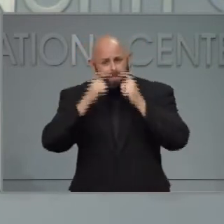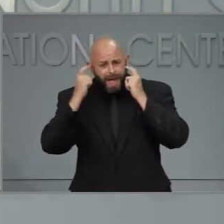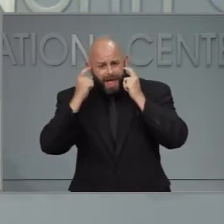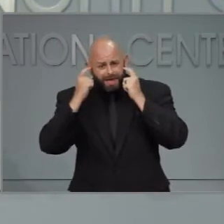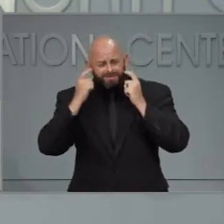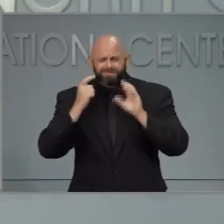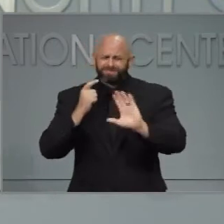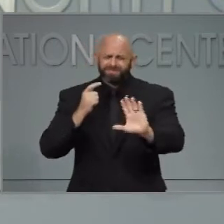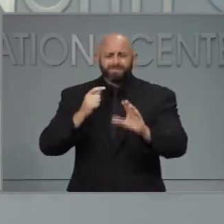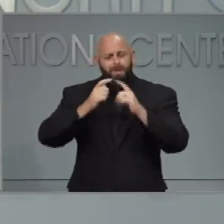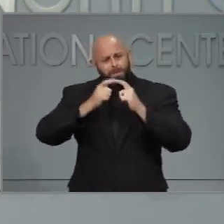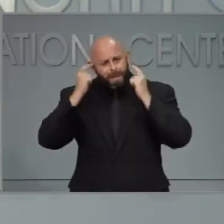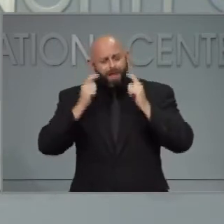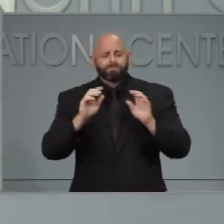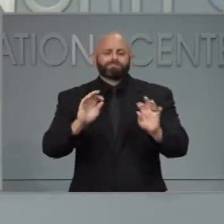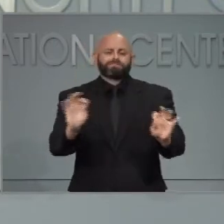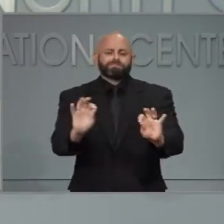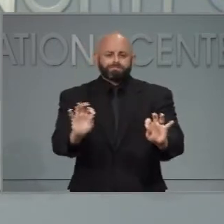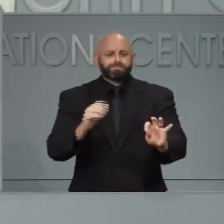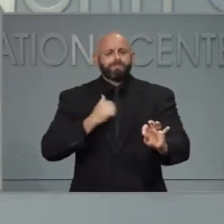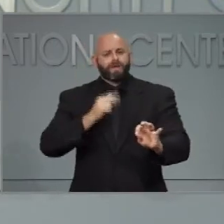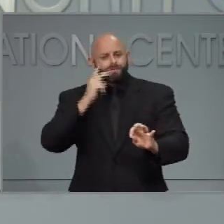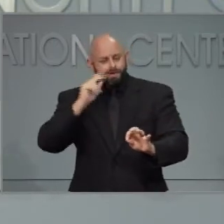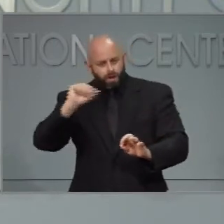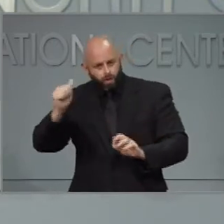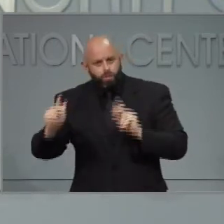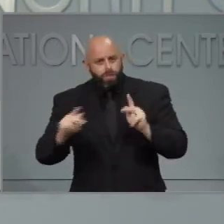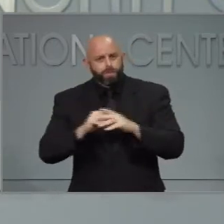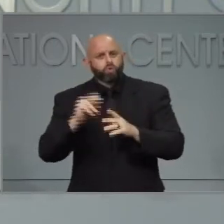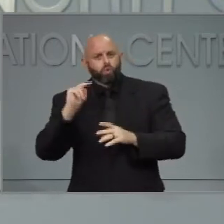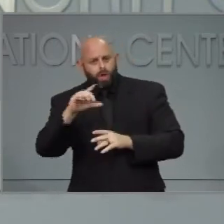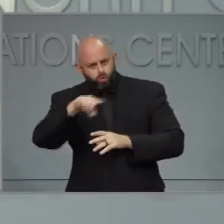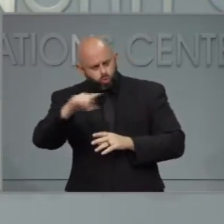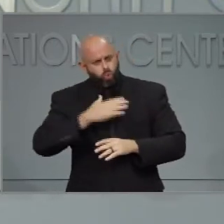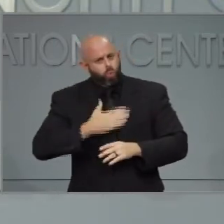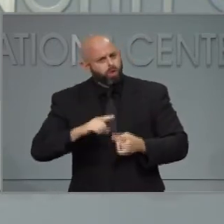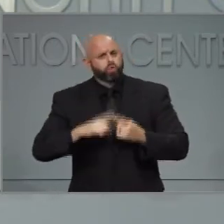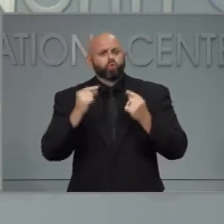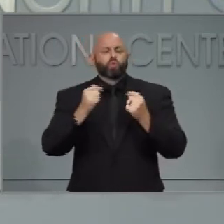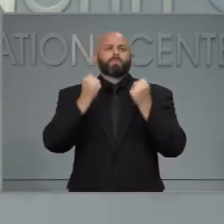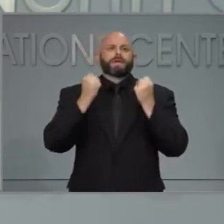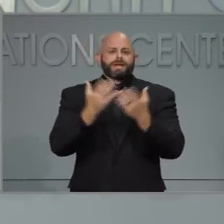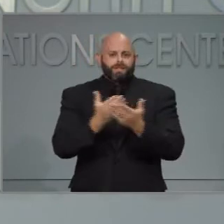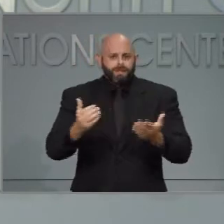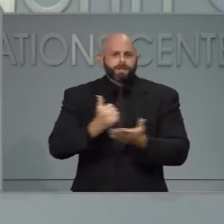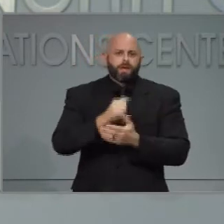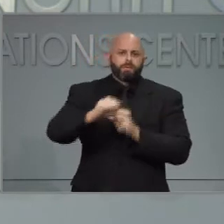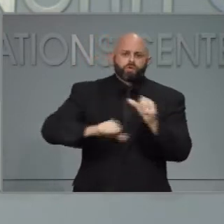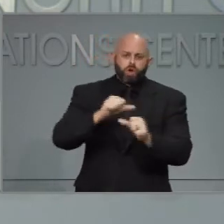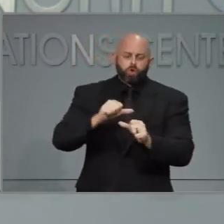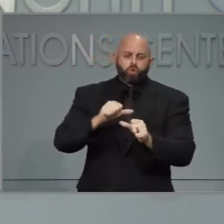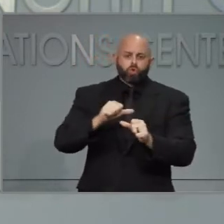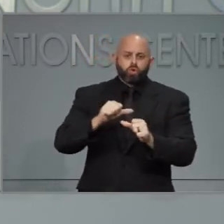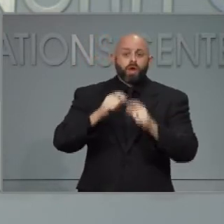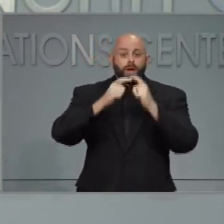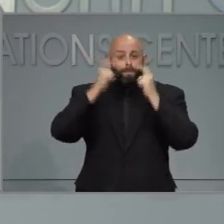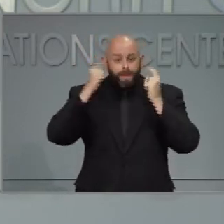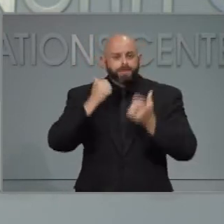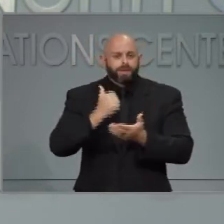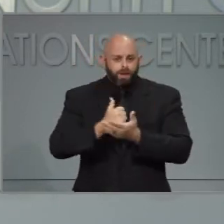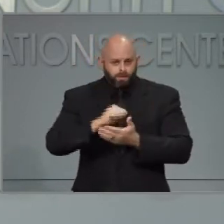compared to the lengths I've seen North Carolinians go to help each other. So let's keep doing what we know works.